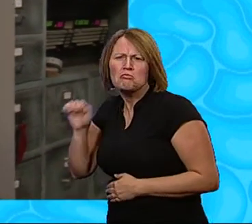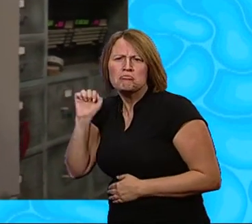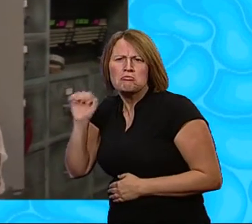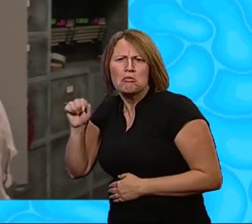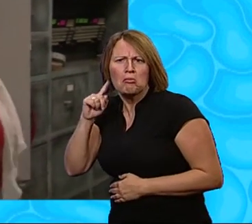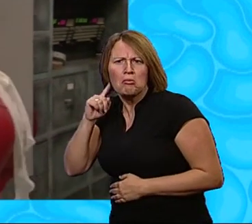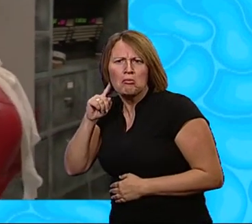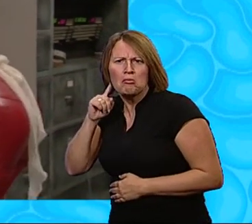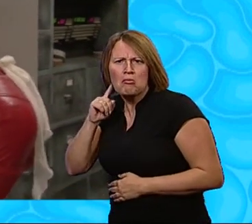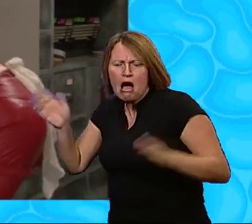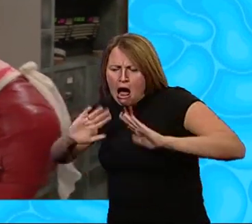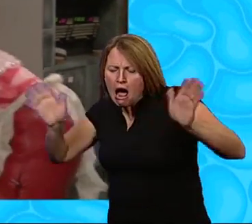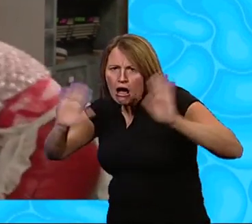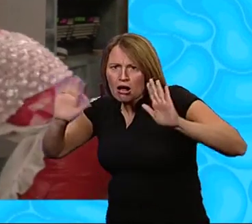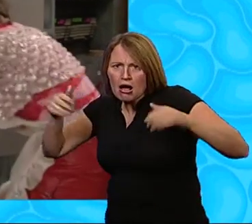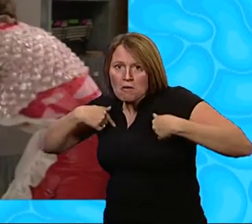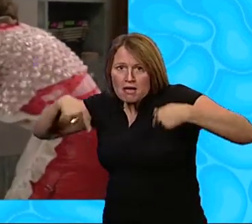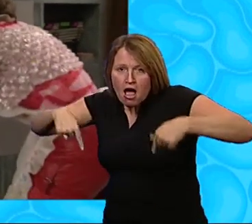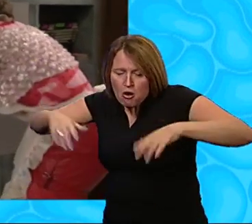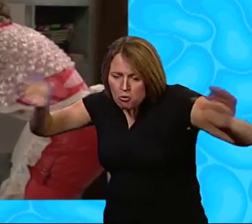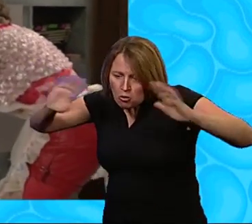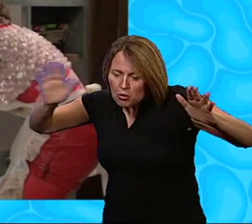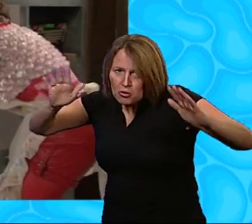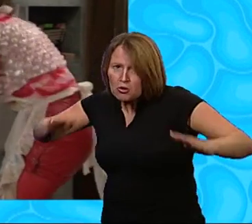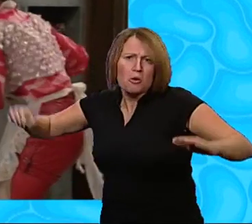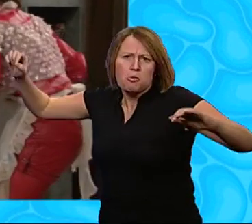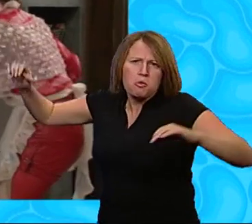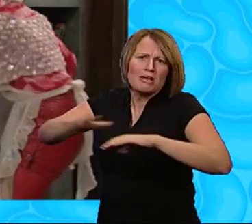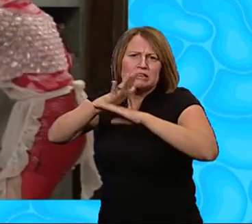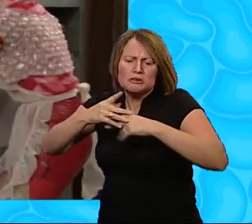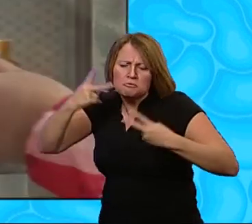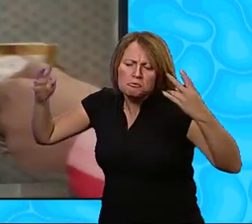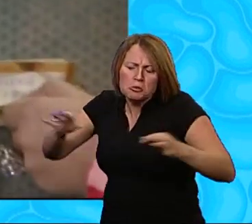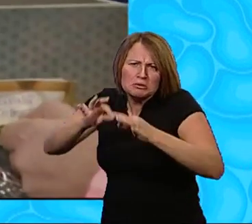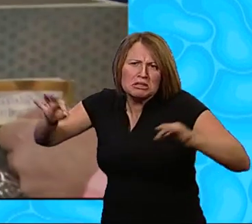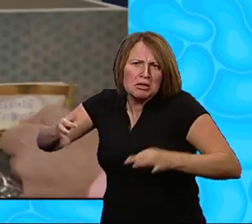Okay, Mel I'm opening wedding chimes now